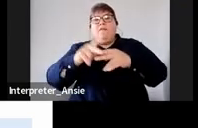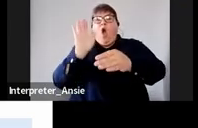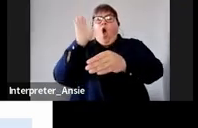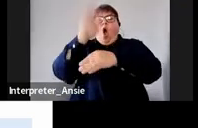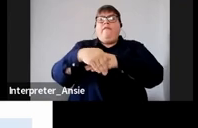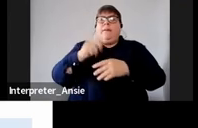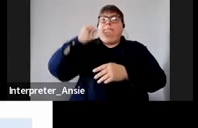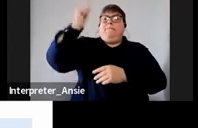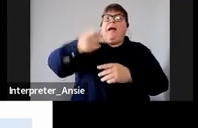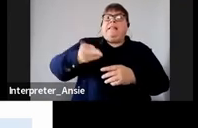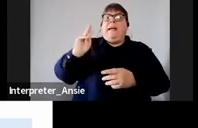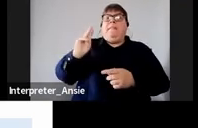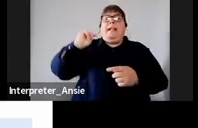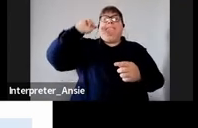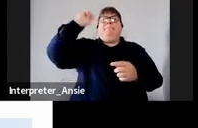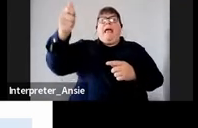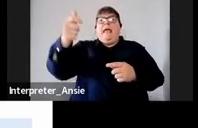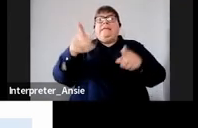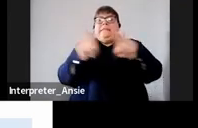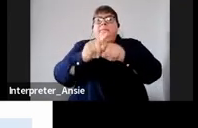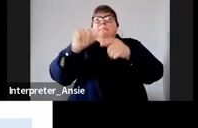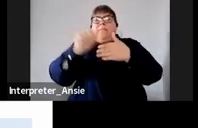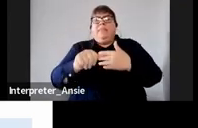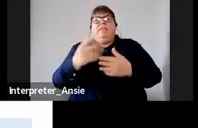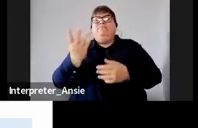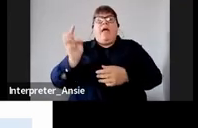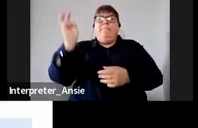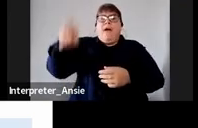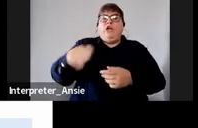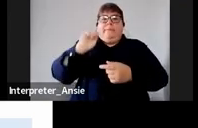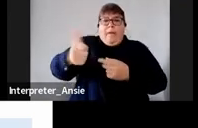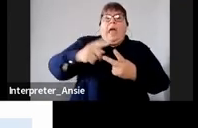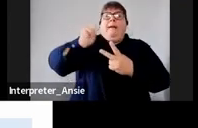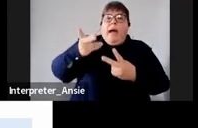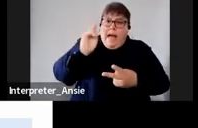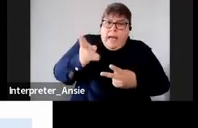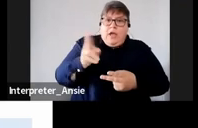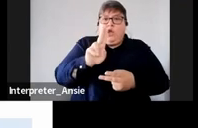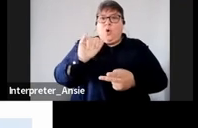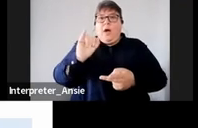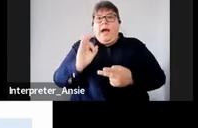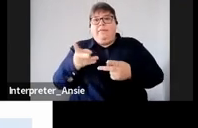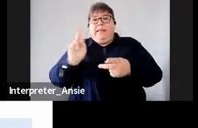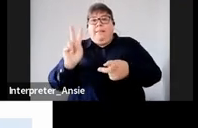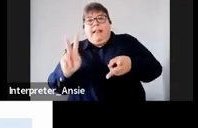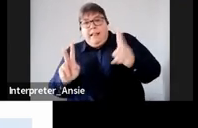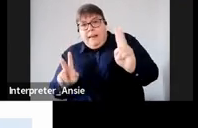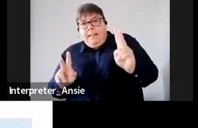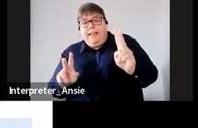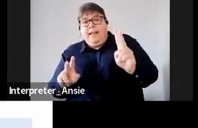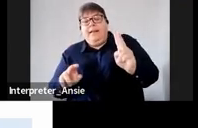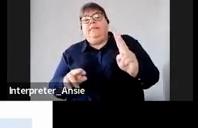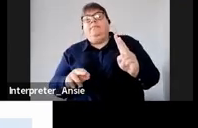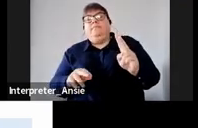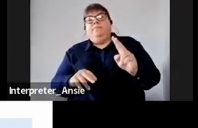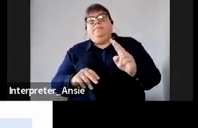payments for those specific months SARS is not going to refund you the UIF payments which you've been making over to SARS and